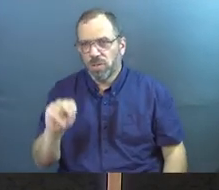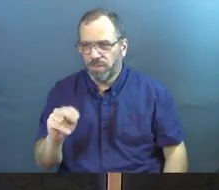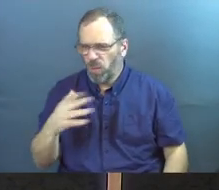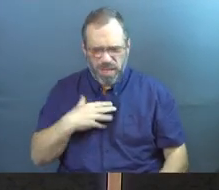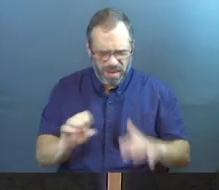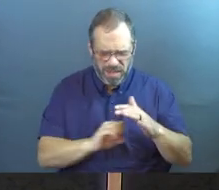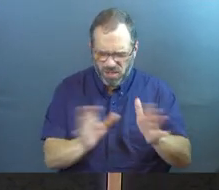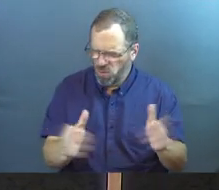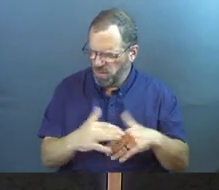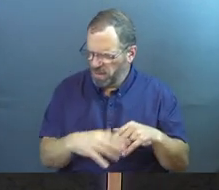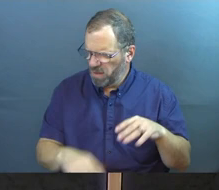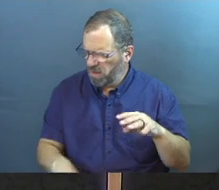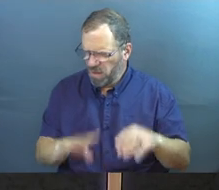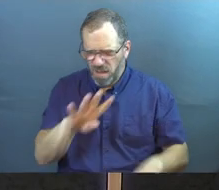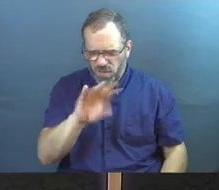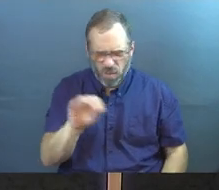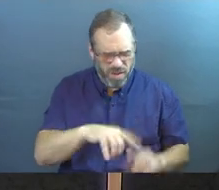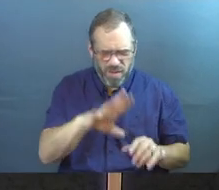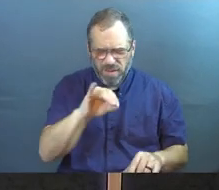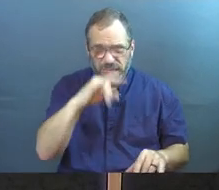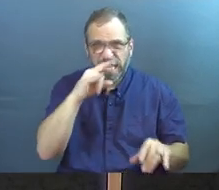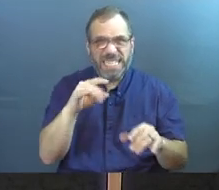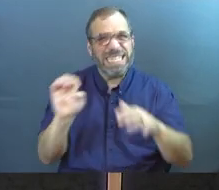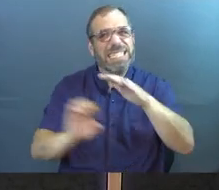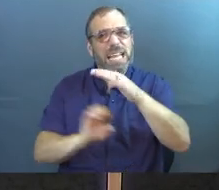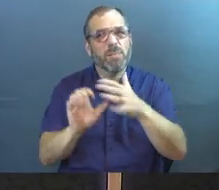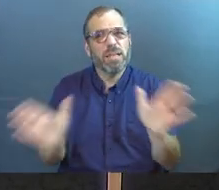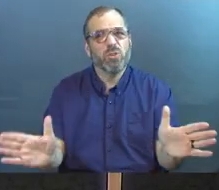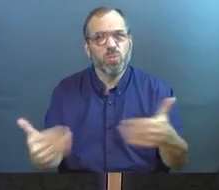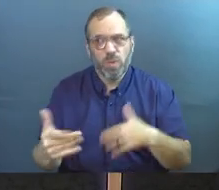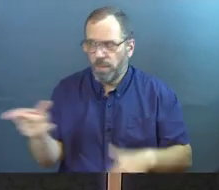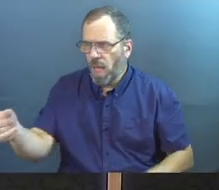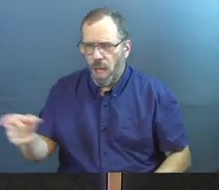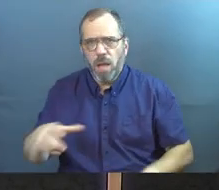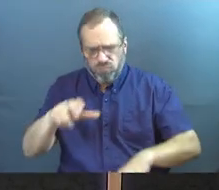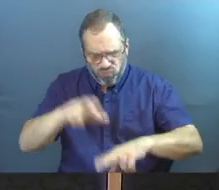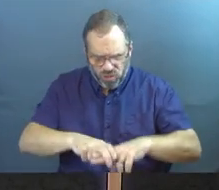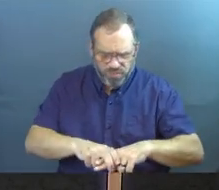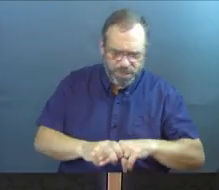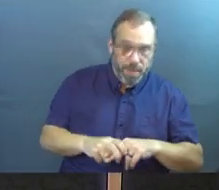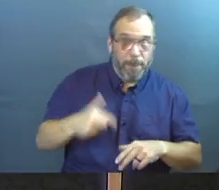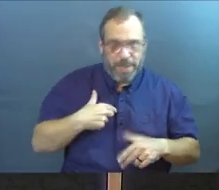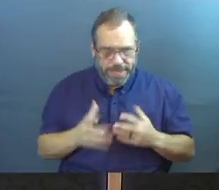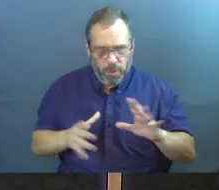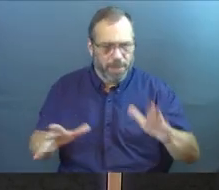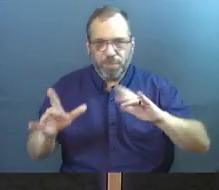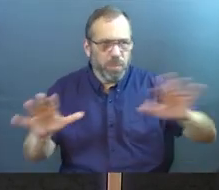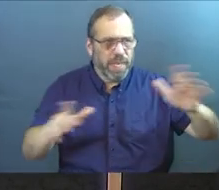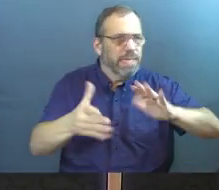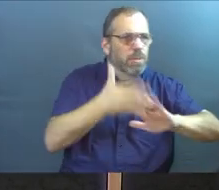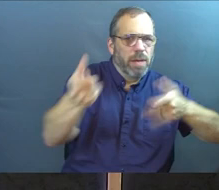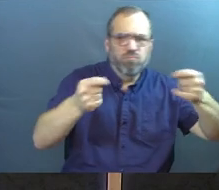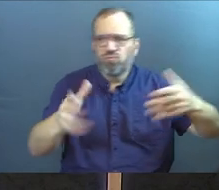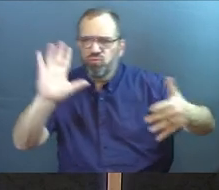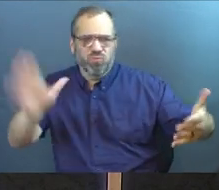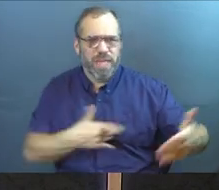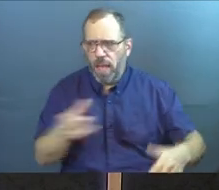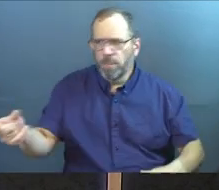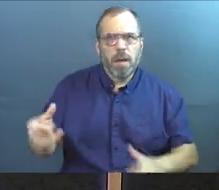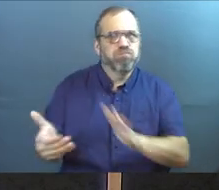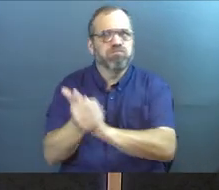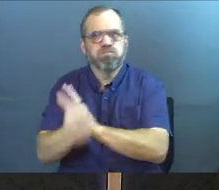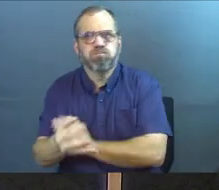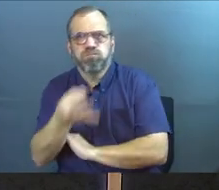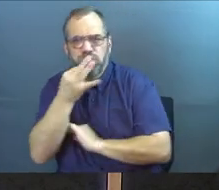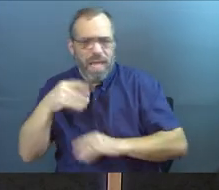and there were maybe 40 or 50 kids in this elementary room. And she was sitting there, and, you know, I'm trying to run the program, but she's the